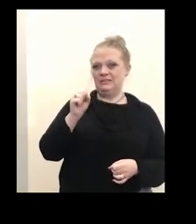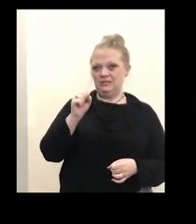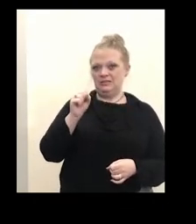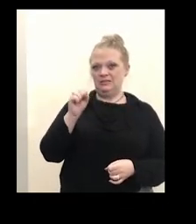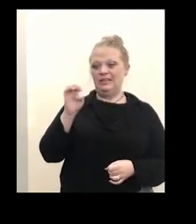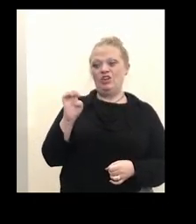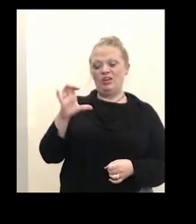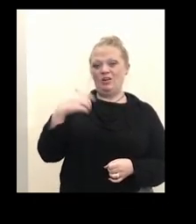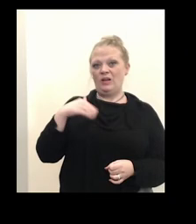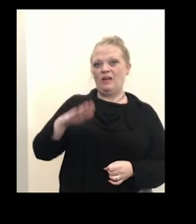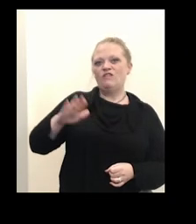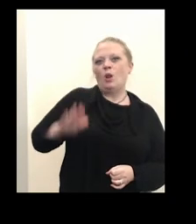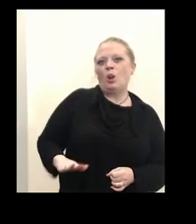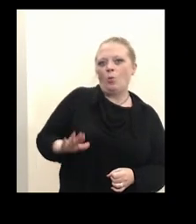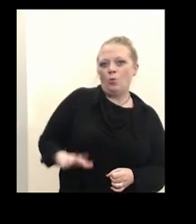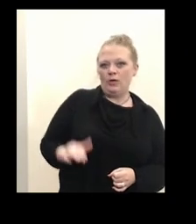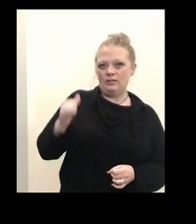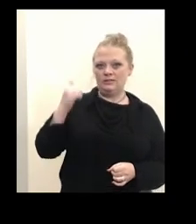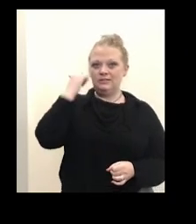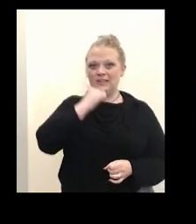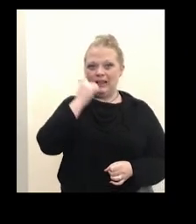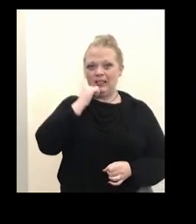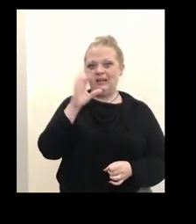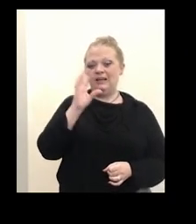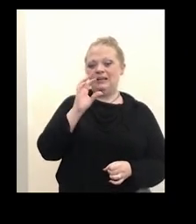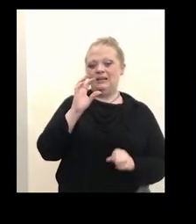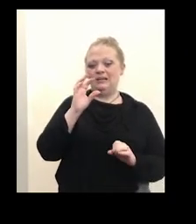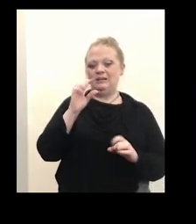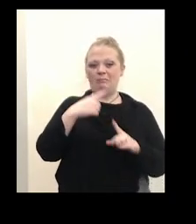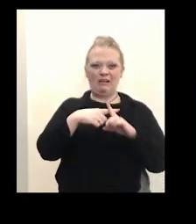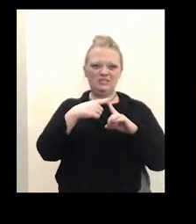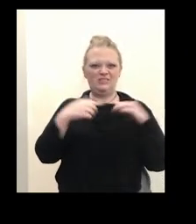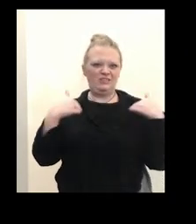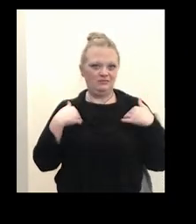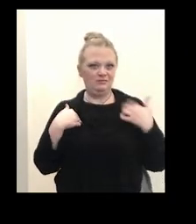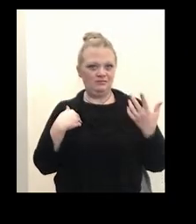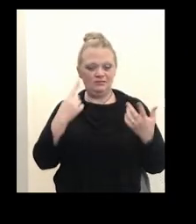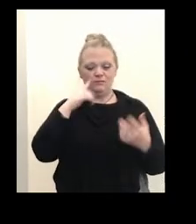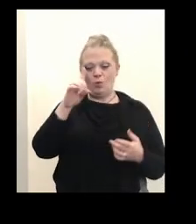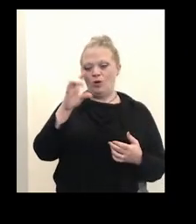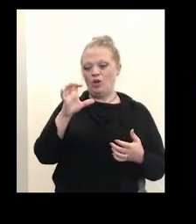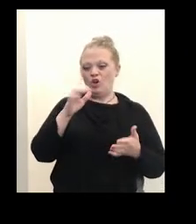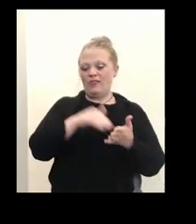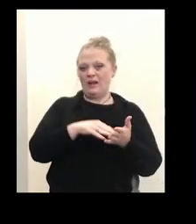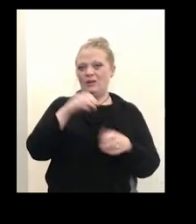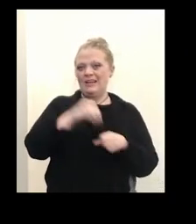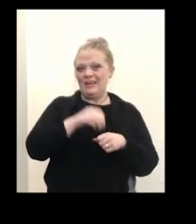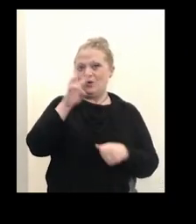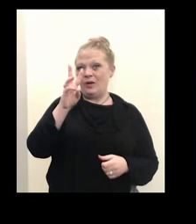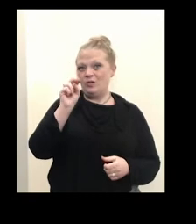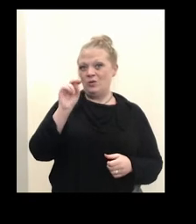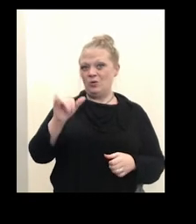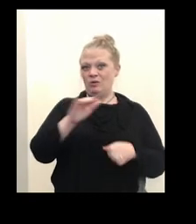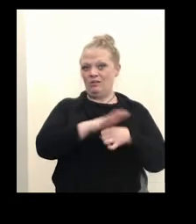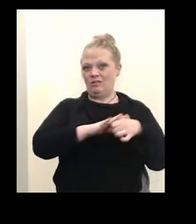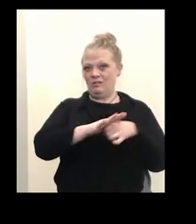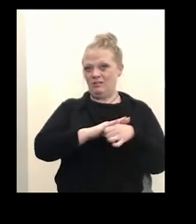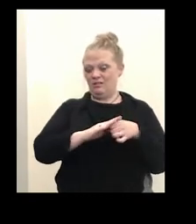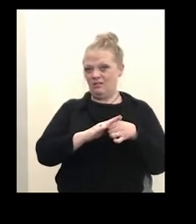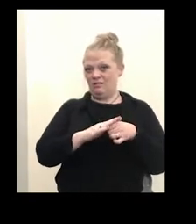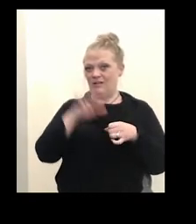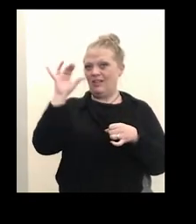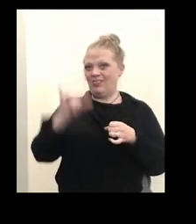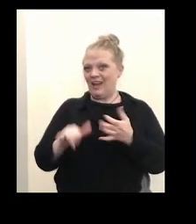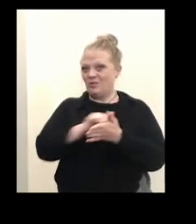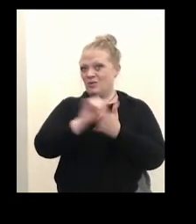daily and weekly percent positive cases for the 100,000 population in the western New York region as determined by New York State.